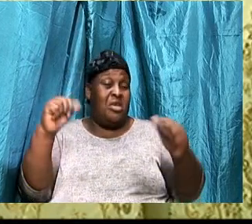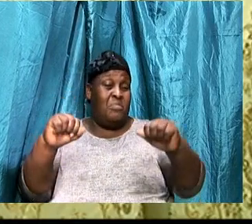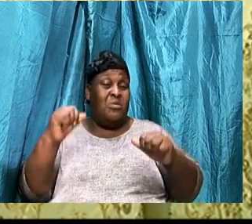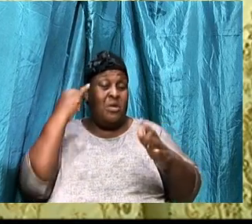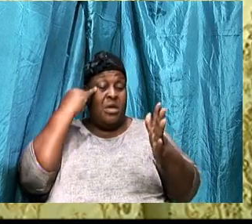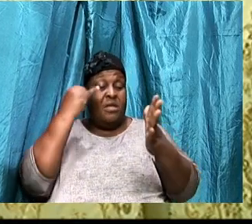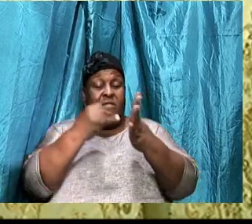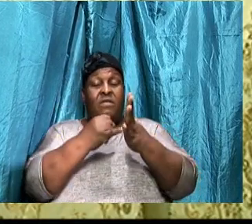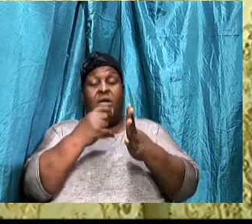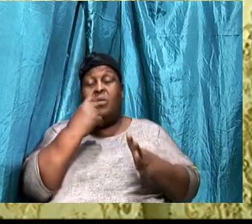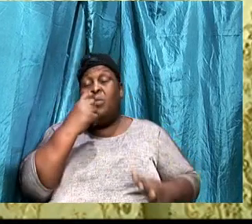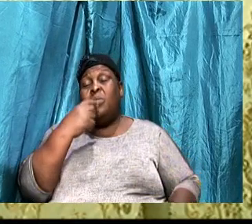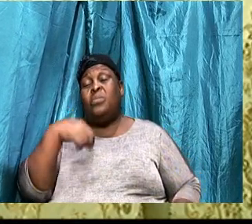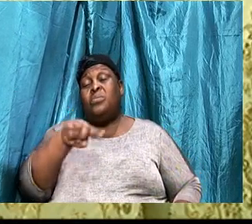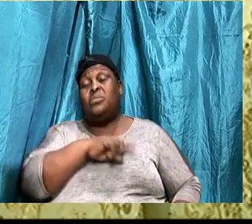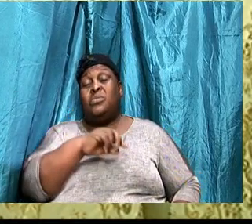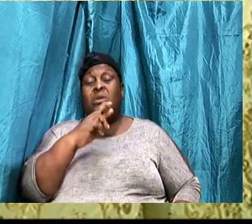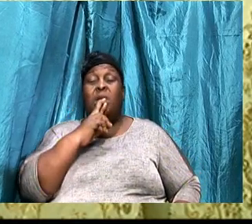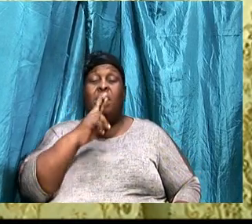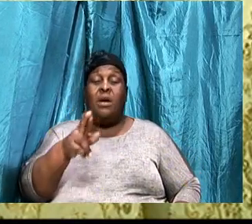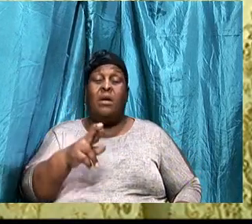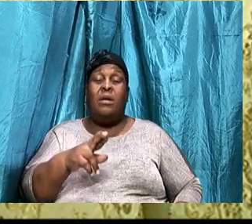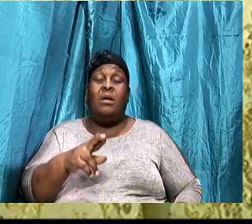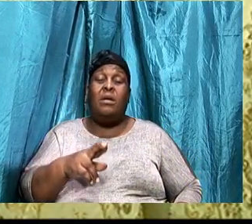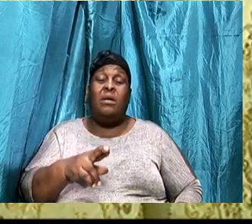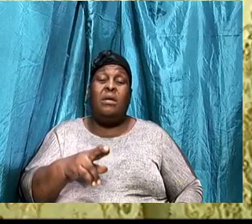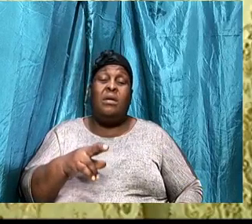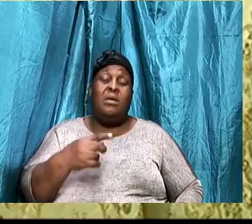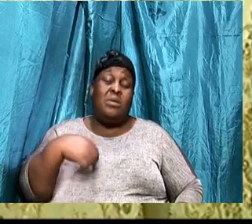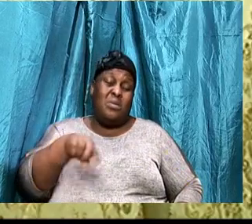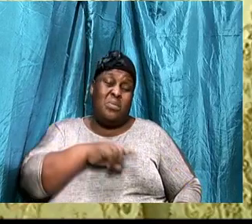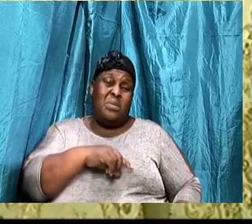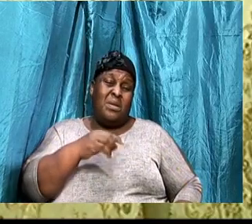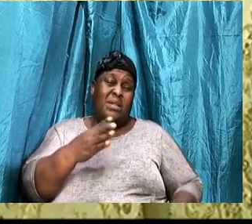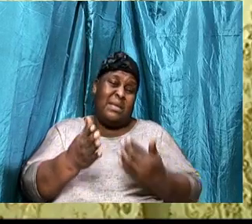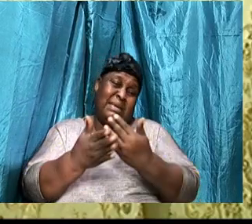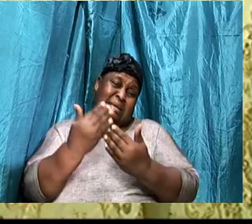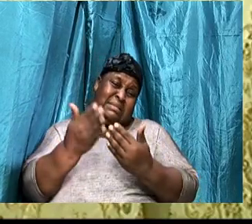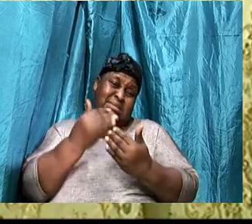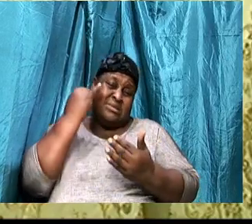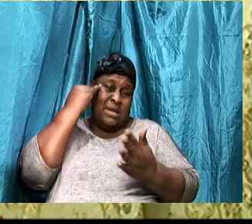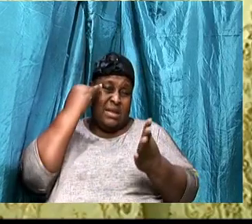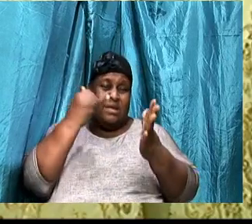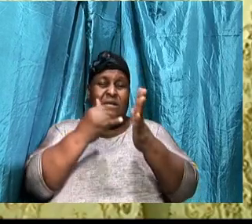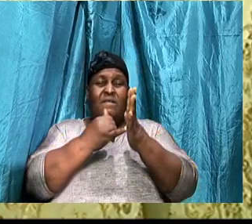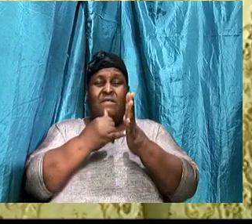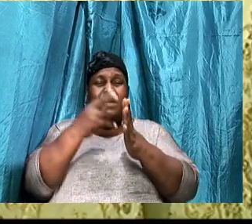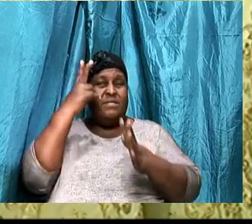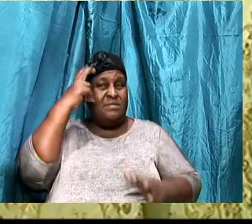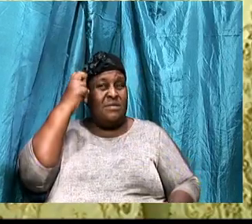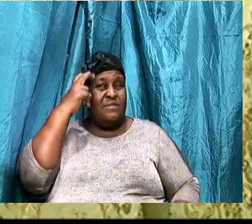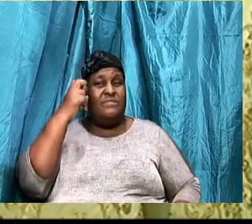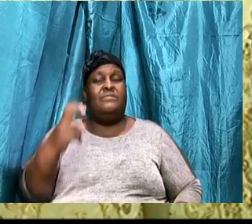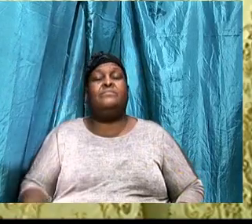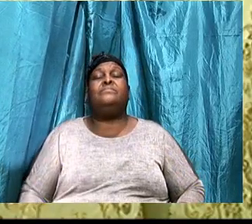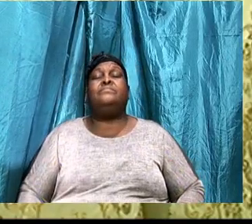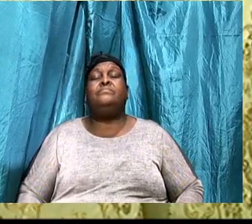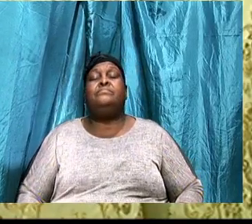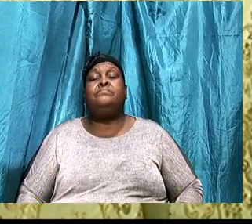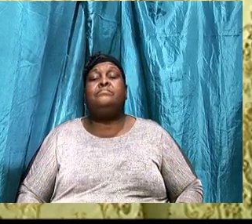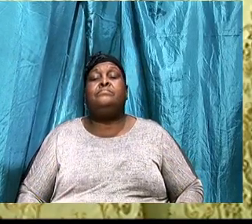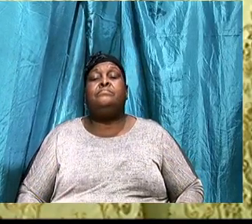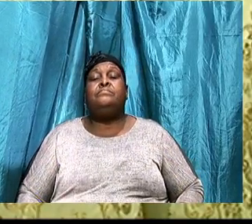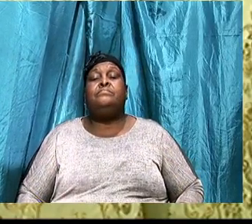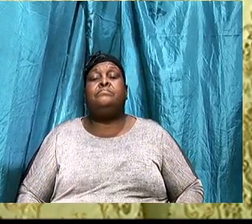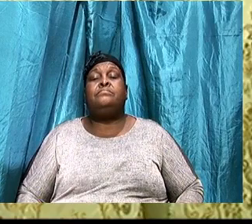who we are, then we will easily be able to identify the enemy. Right? So knowing